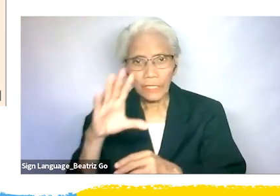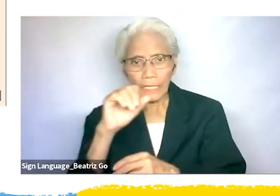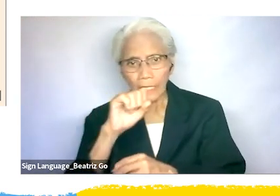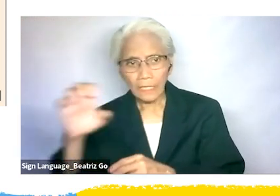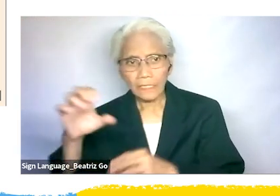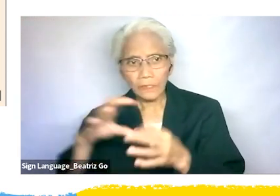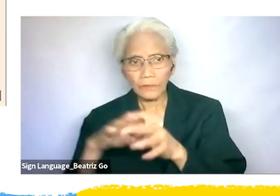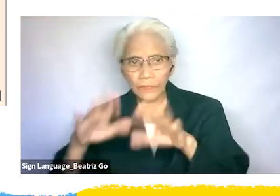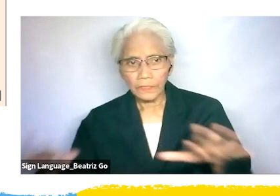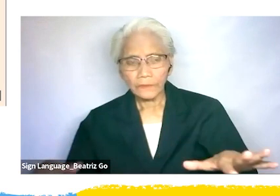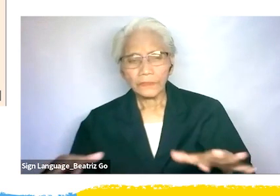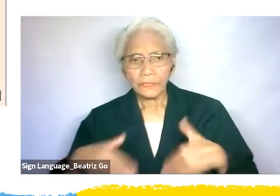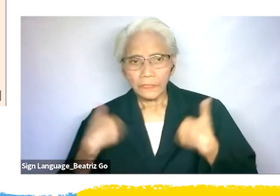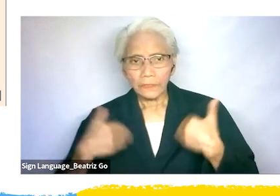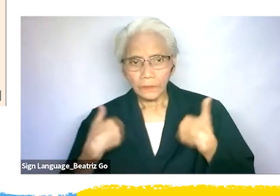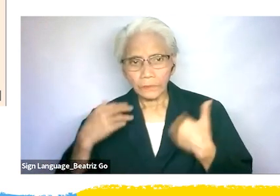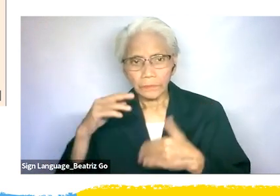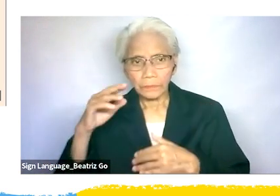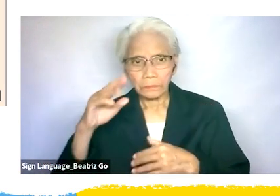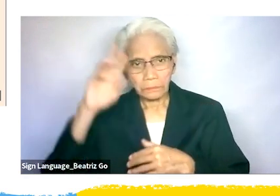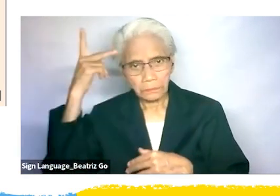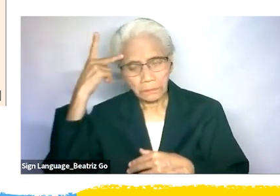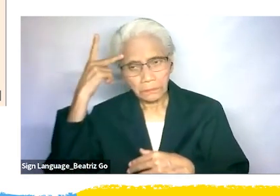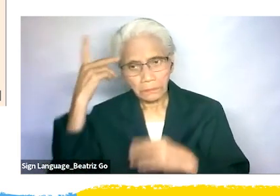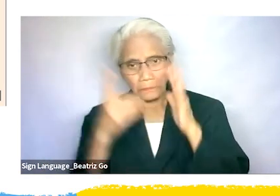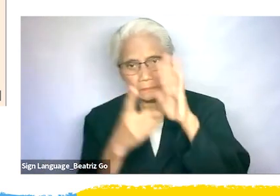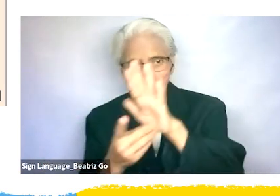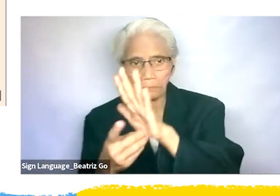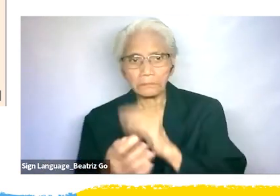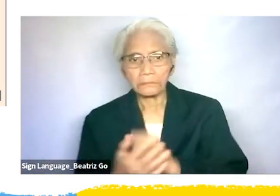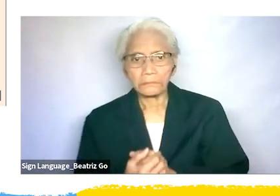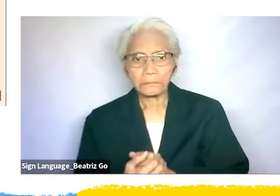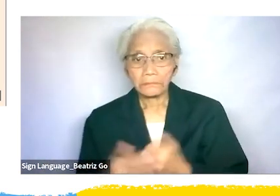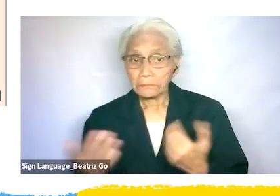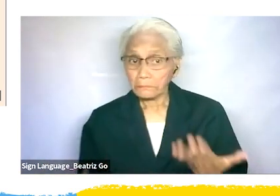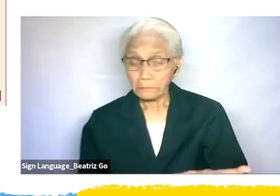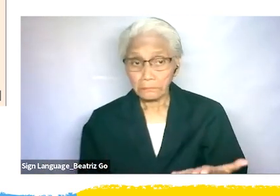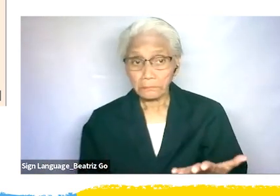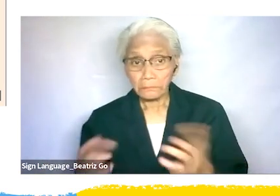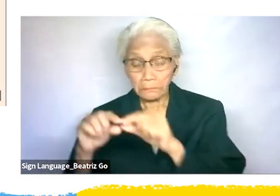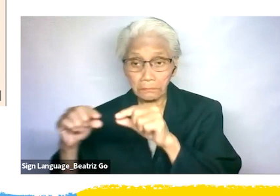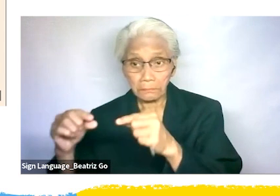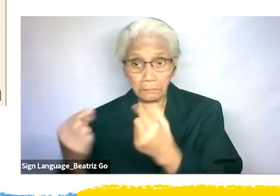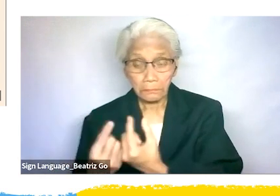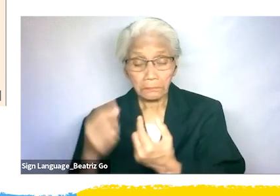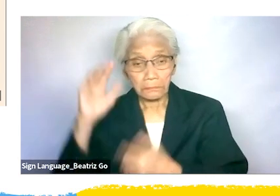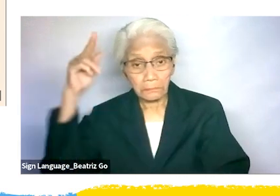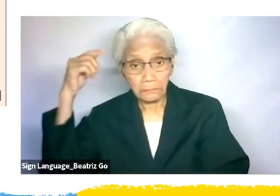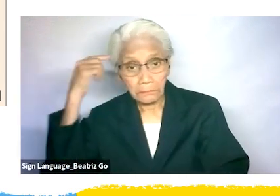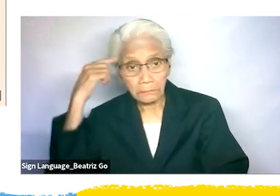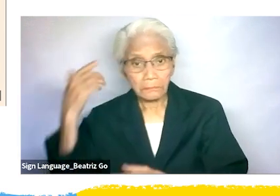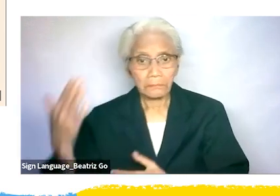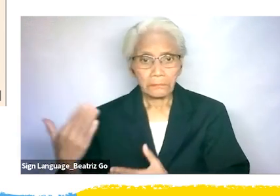join protests. Government agencies should help appropriate guidelines and procedures for treating